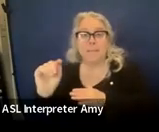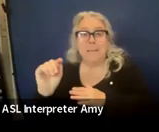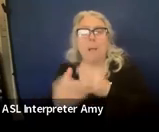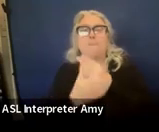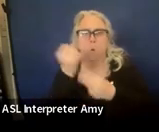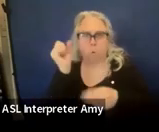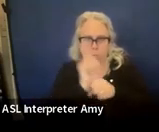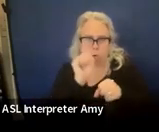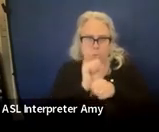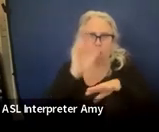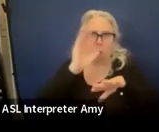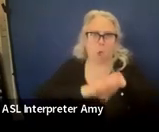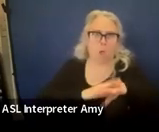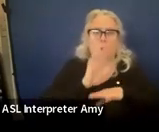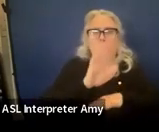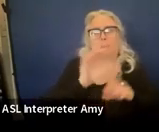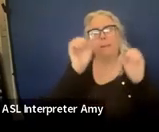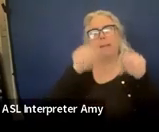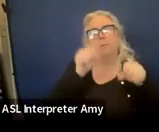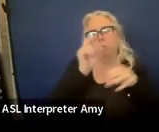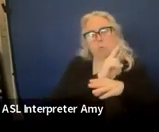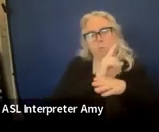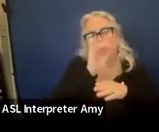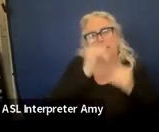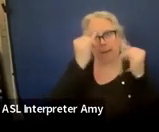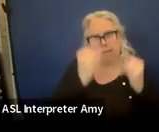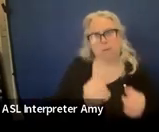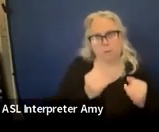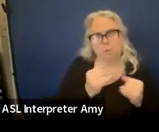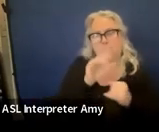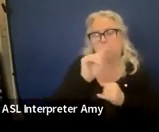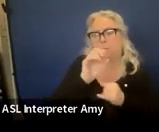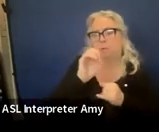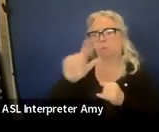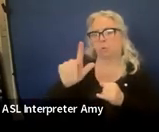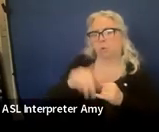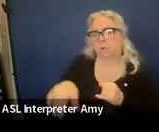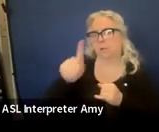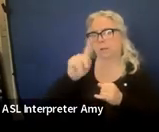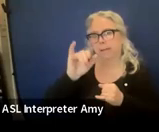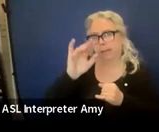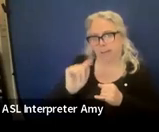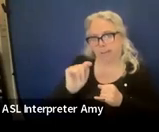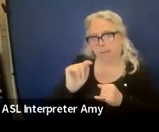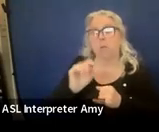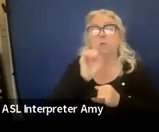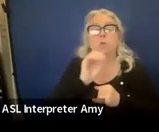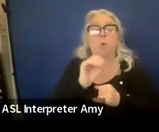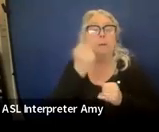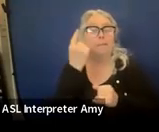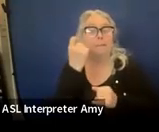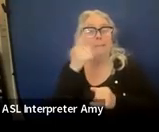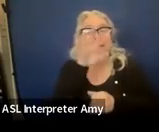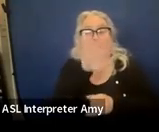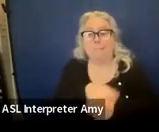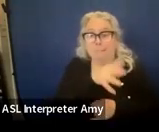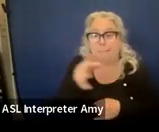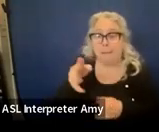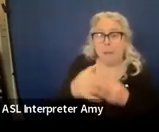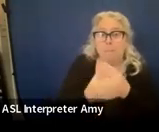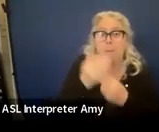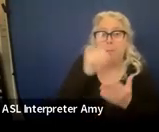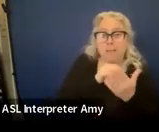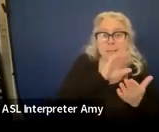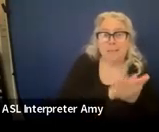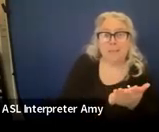both working on her being able to use that individualized toolkit. So in the service grid, because they're both listed